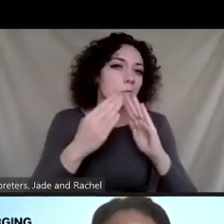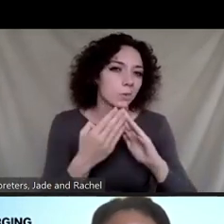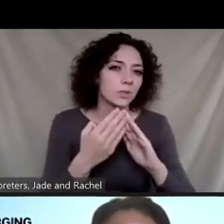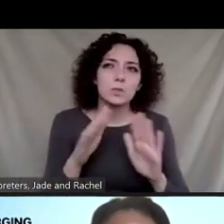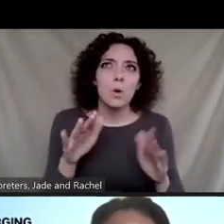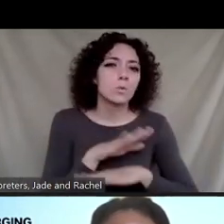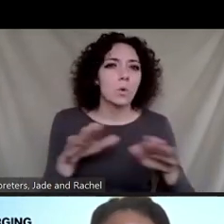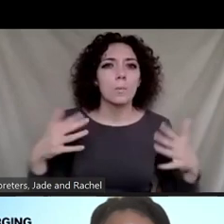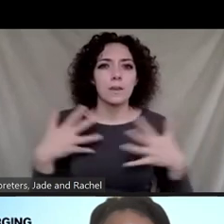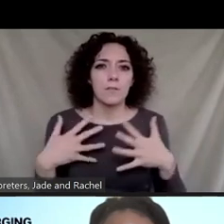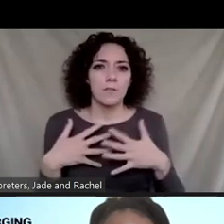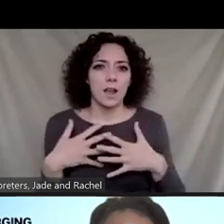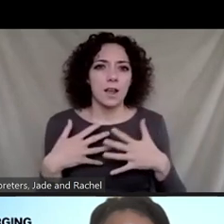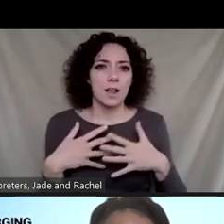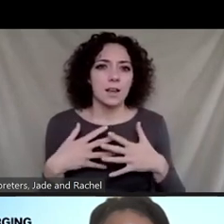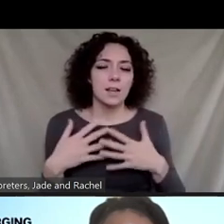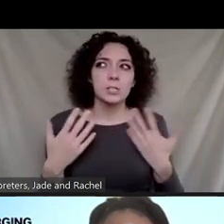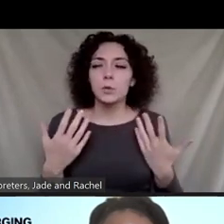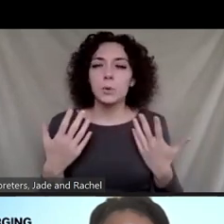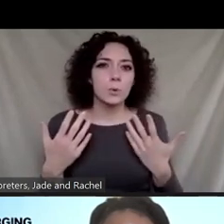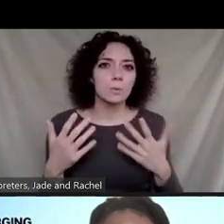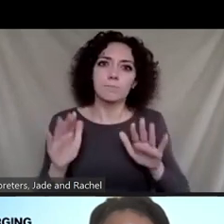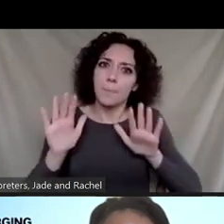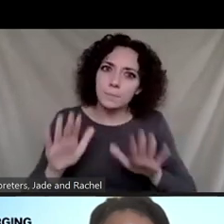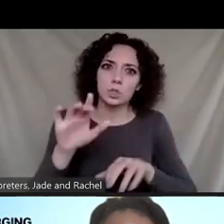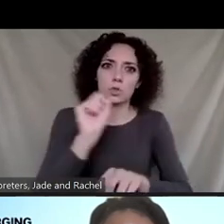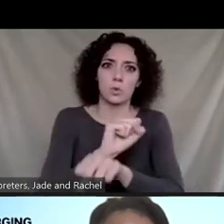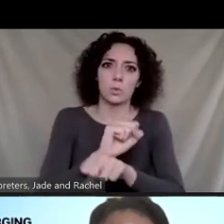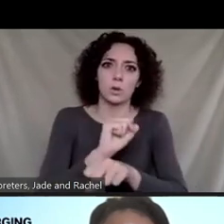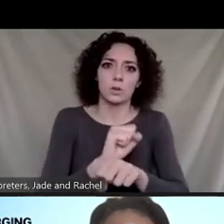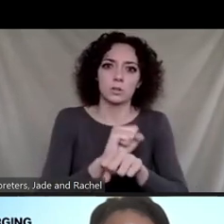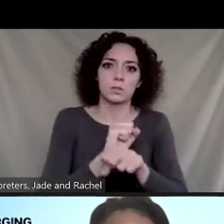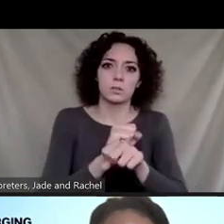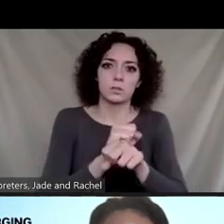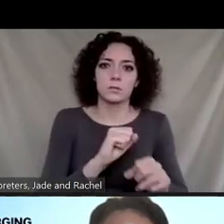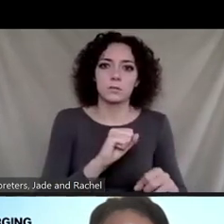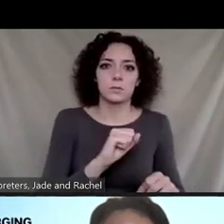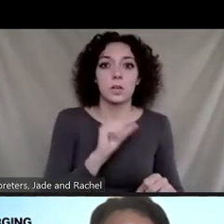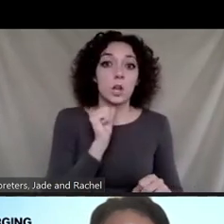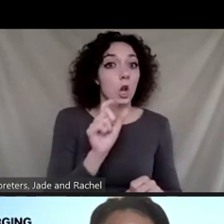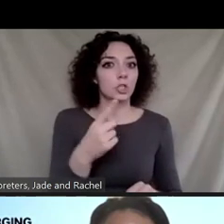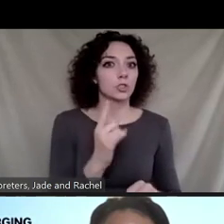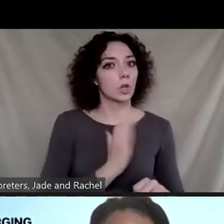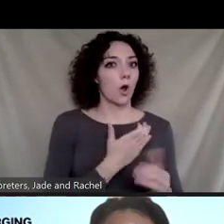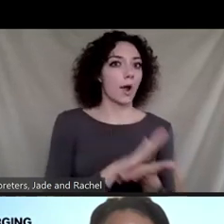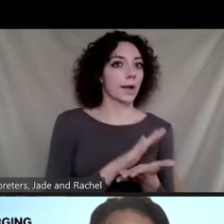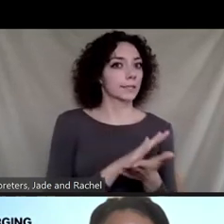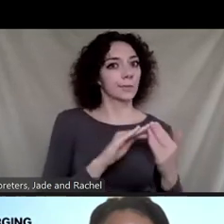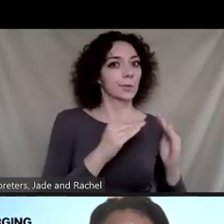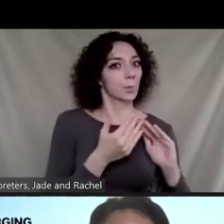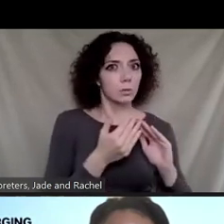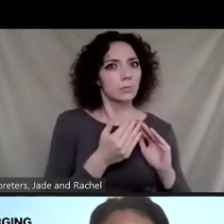be afraid to, you know, push your work beyond, you know, our academic networks.